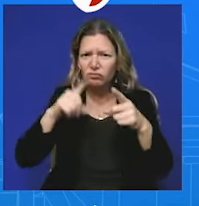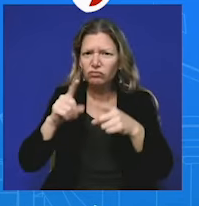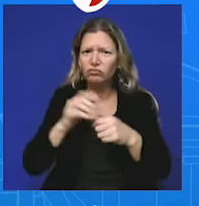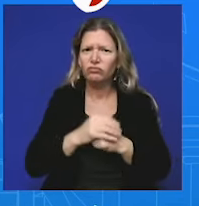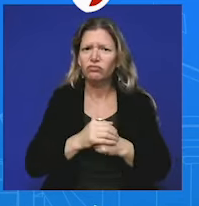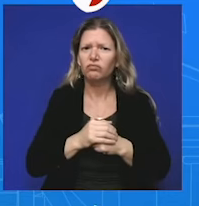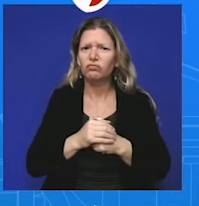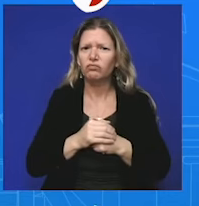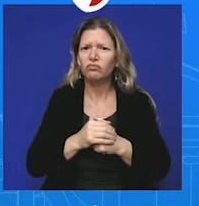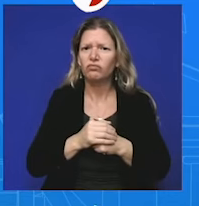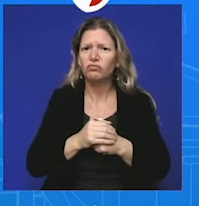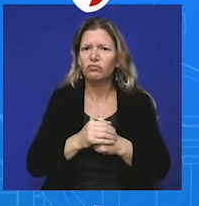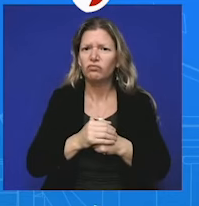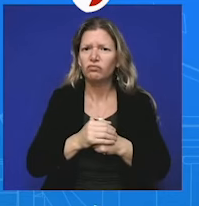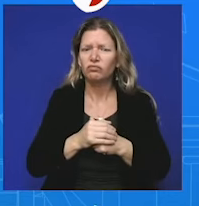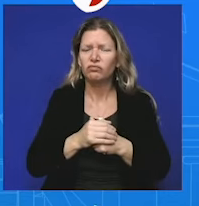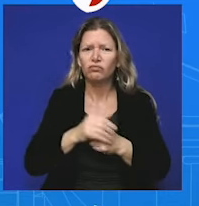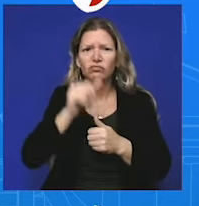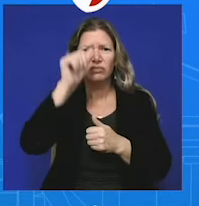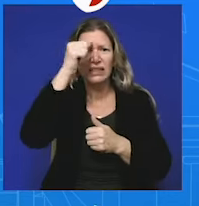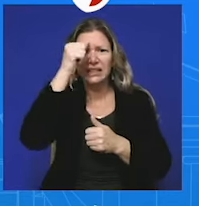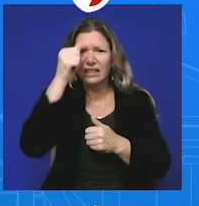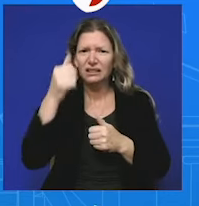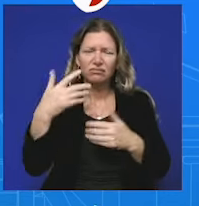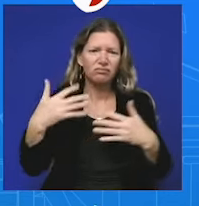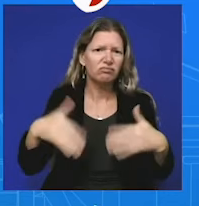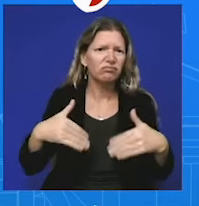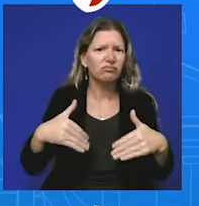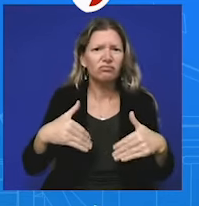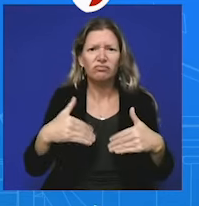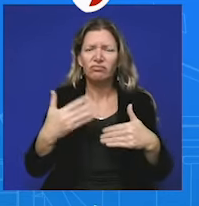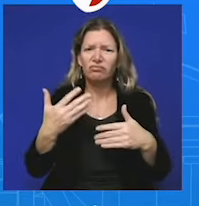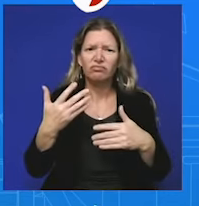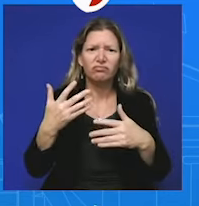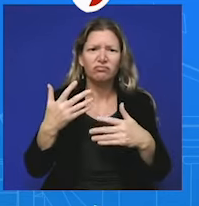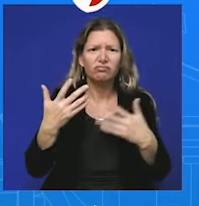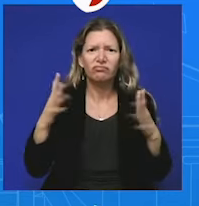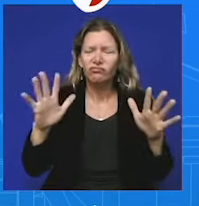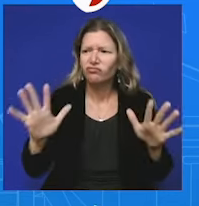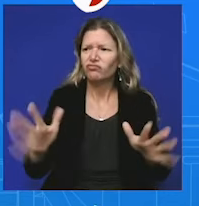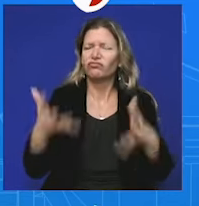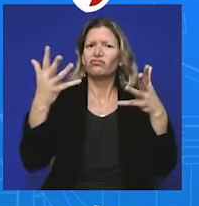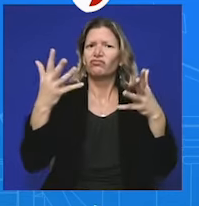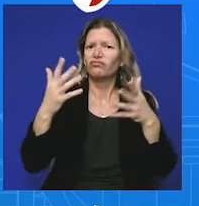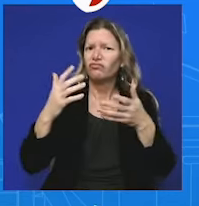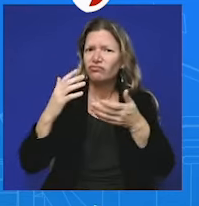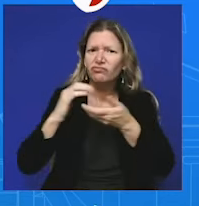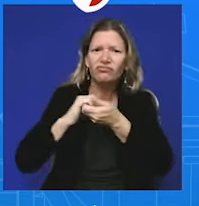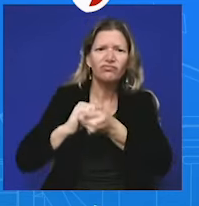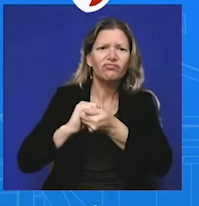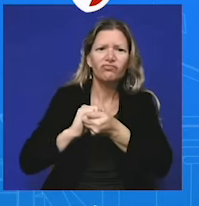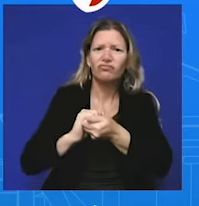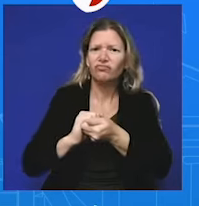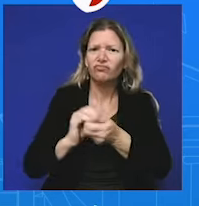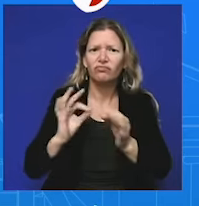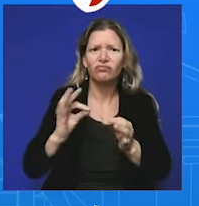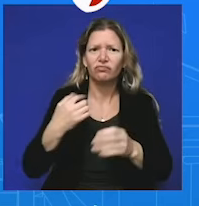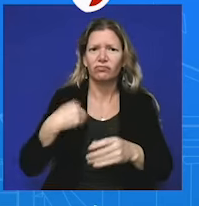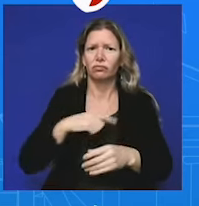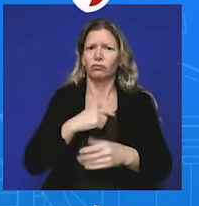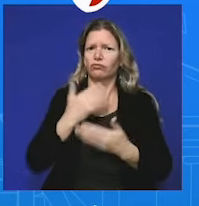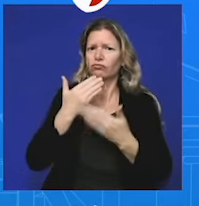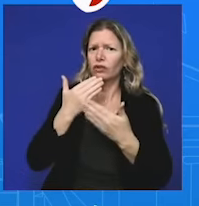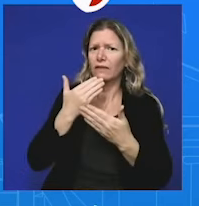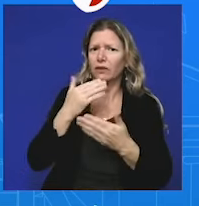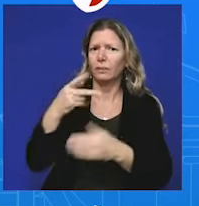active partnership. And we're grateful for Prime Minister Modi's leadership. One final one. You spoke about Quad. Does the president really believe